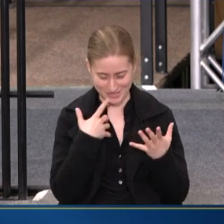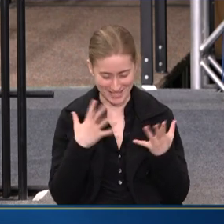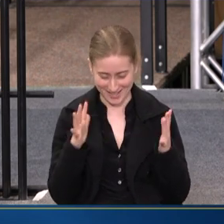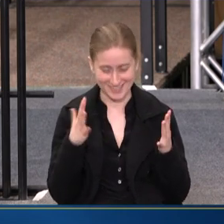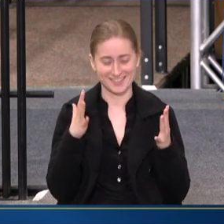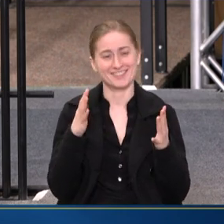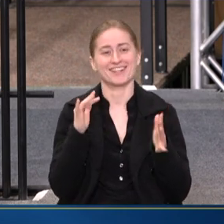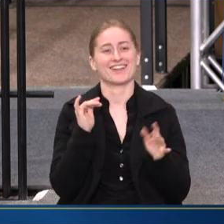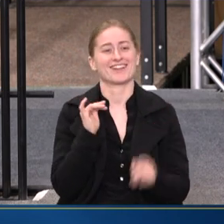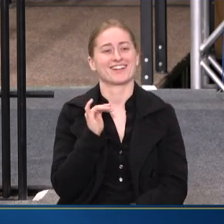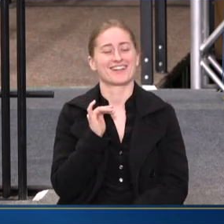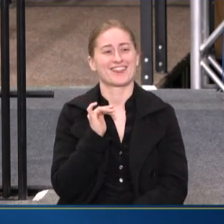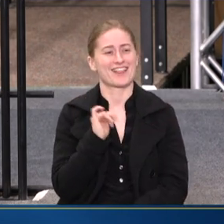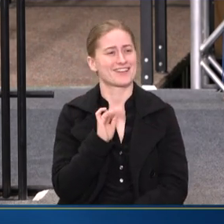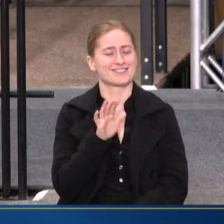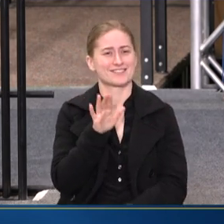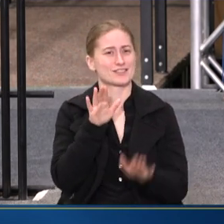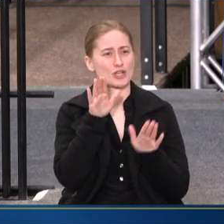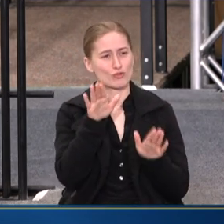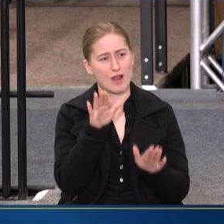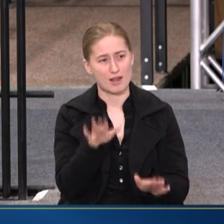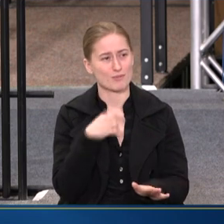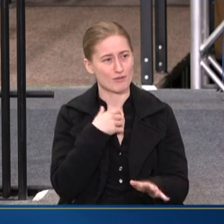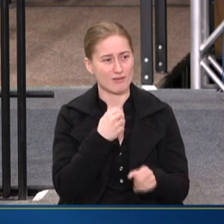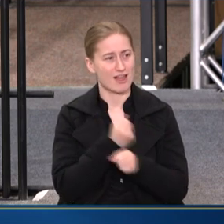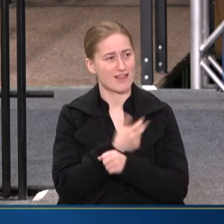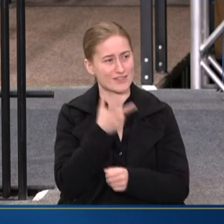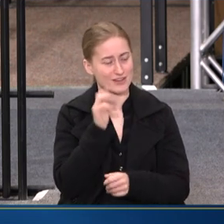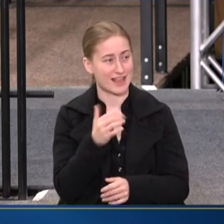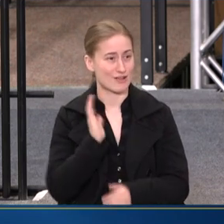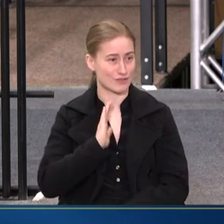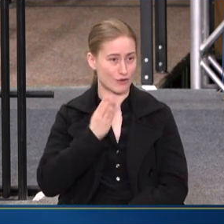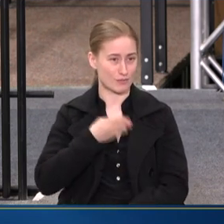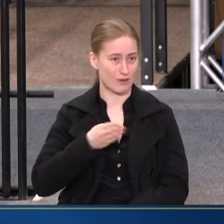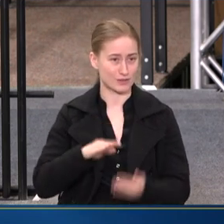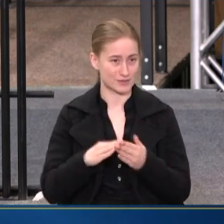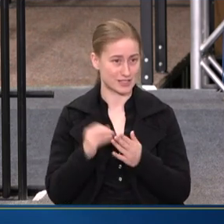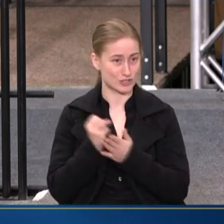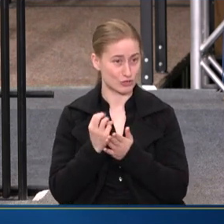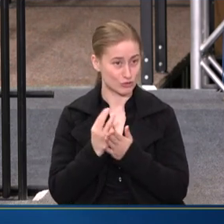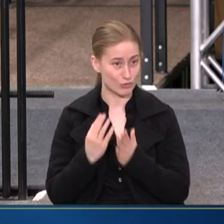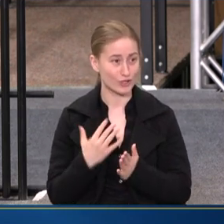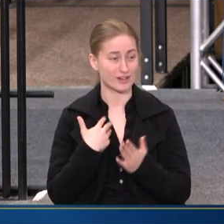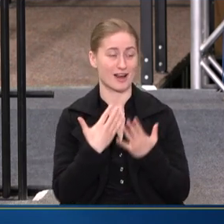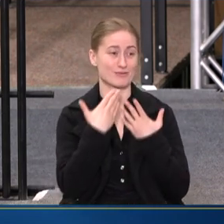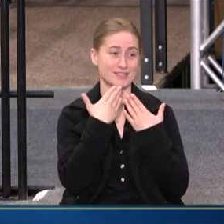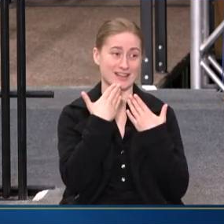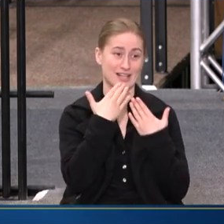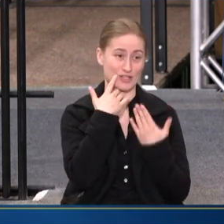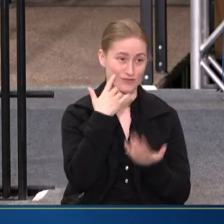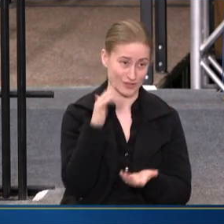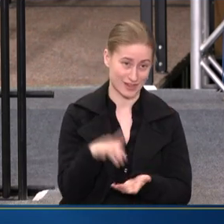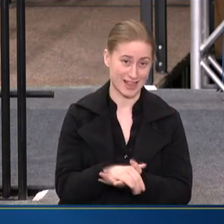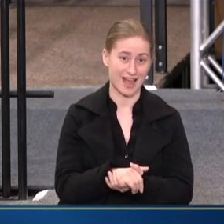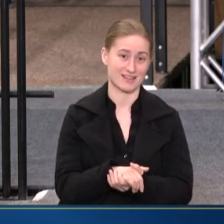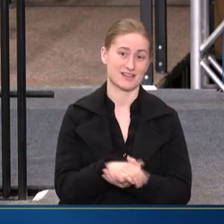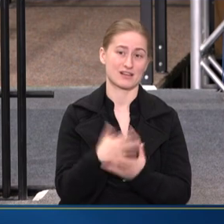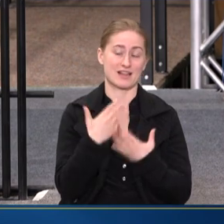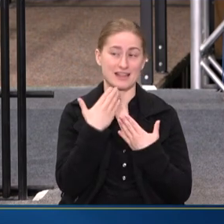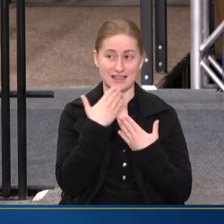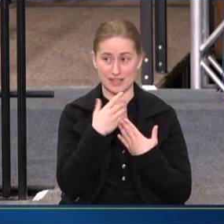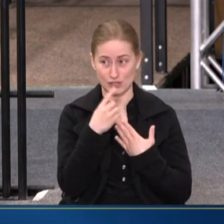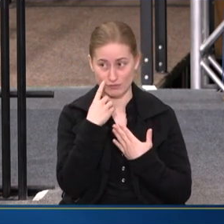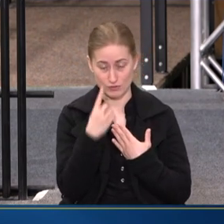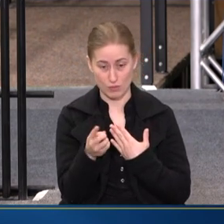That is, that it's incredible. I love hearing that. As a former Baltimore City social worker, I want to thank you for that. And thank you for